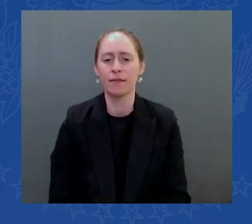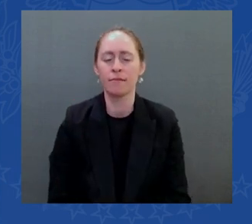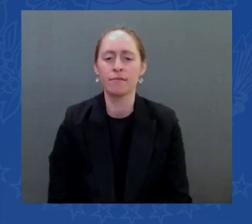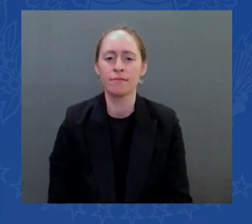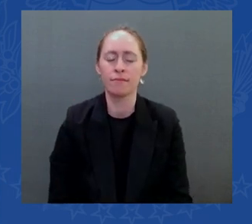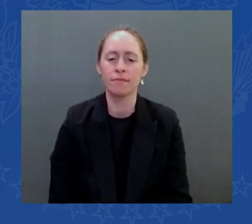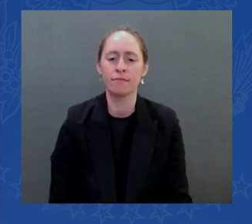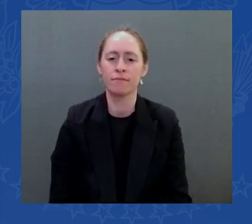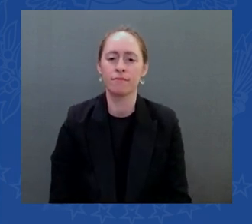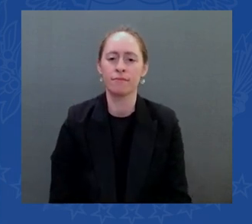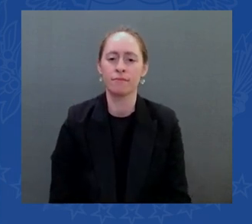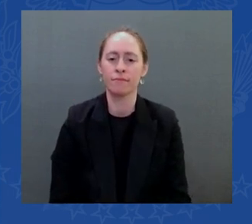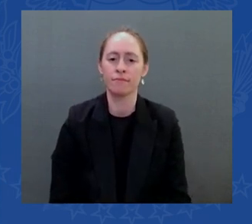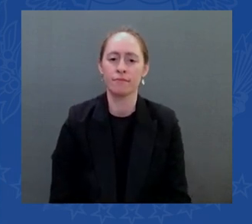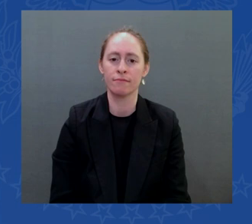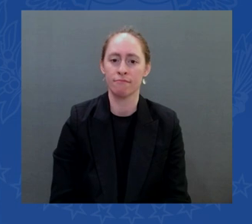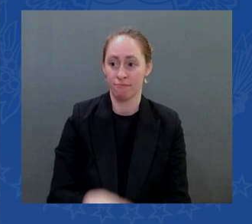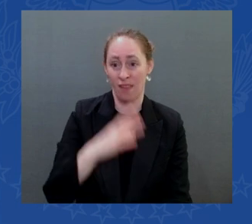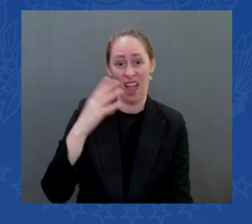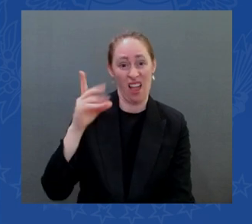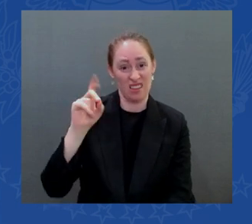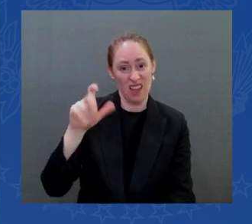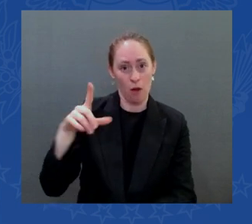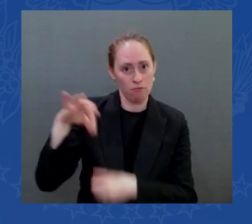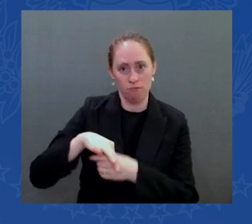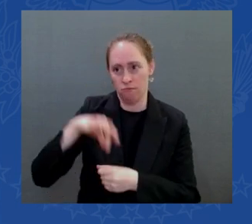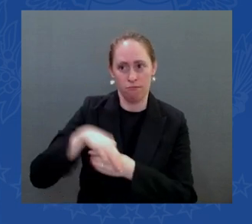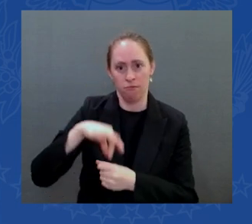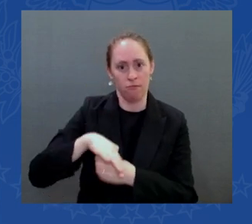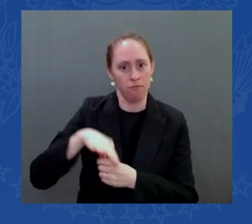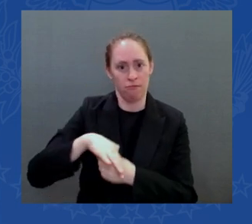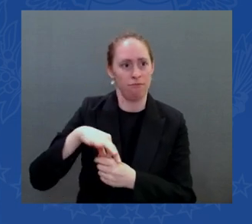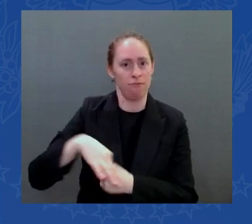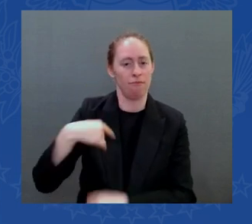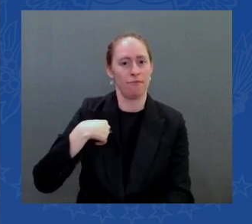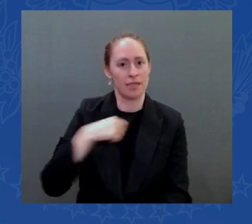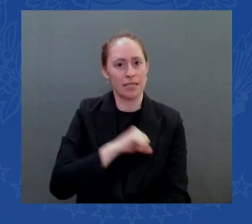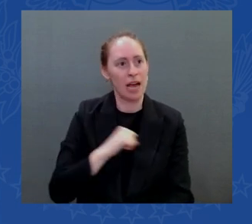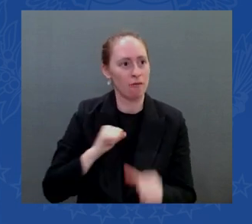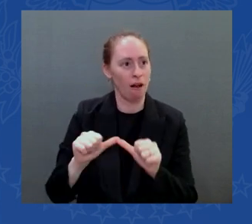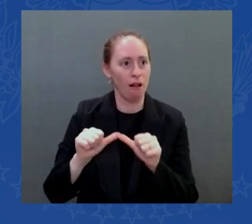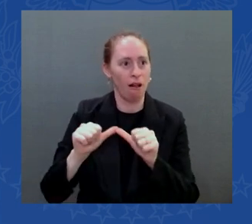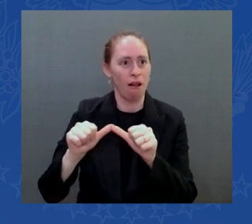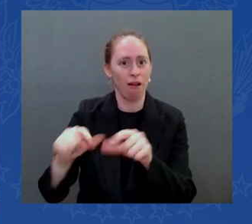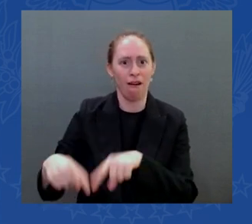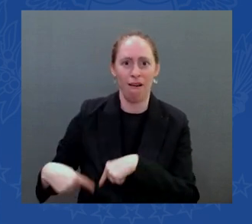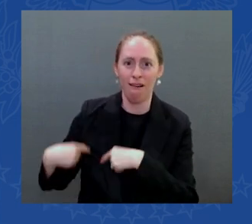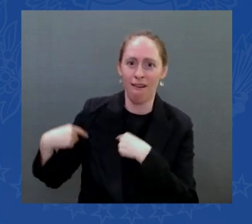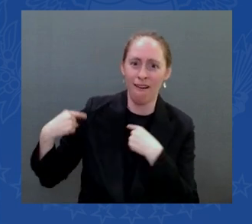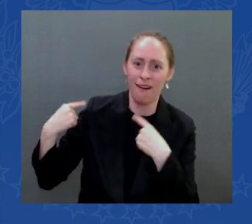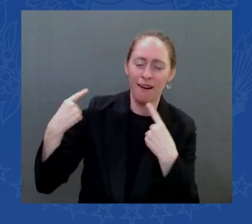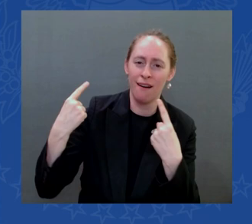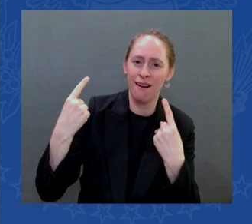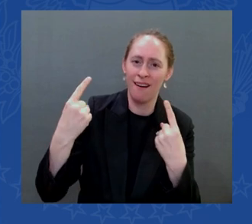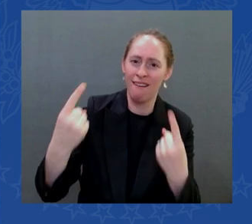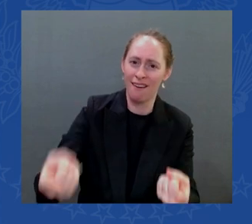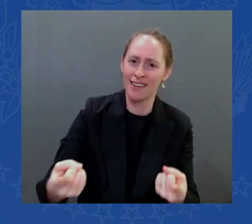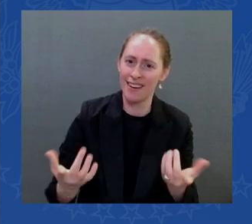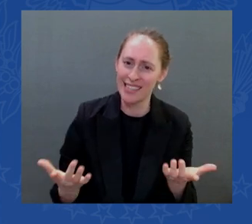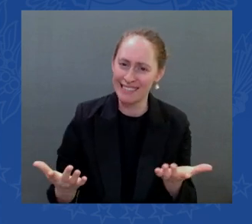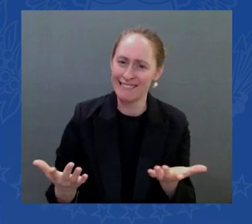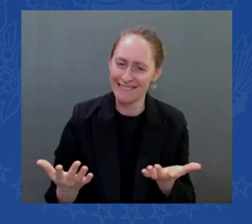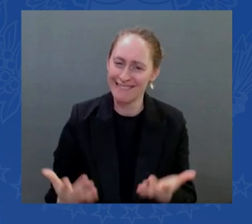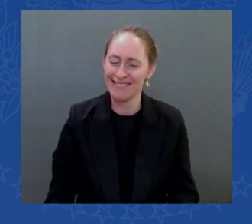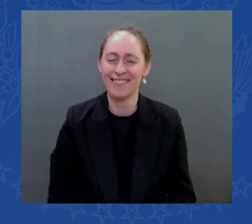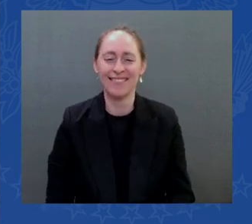the fact is folks that uh you know there are 50 fortune 50 of the top